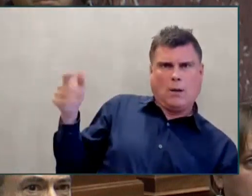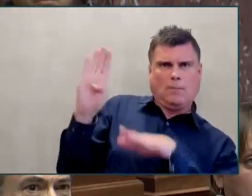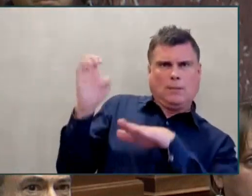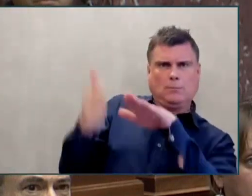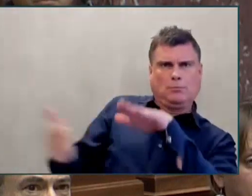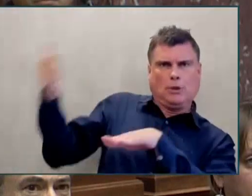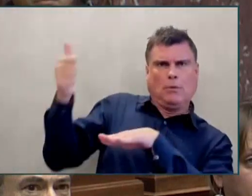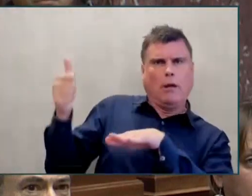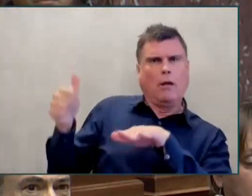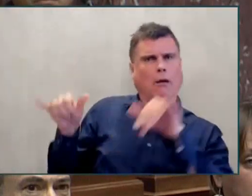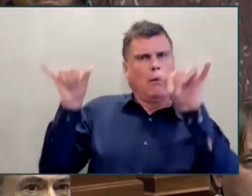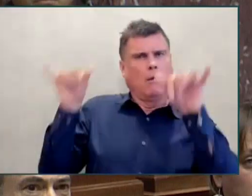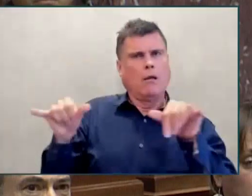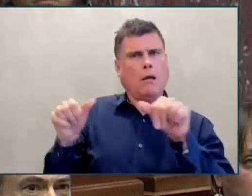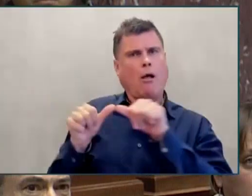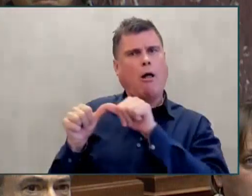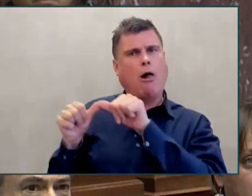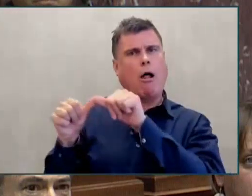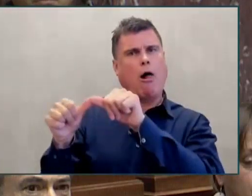and expecting different results?